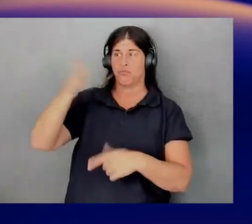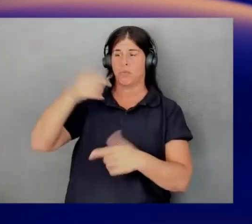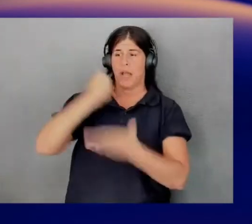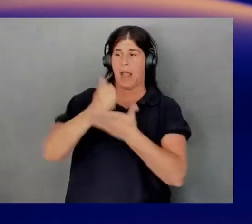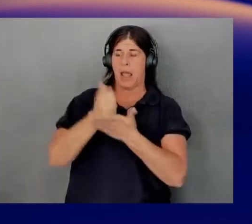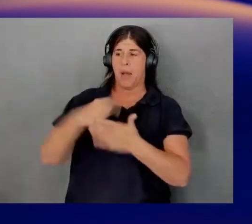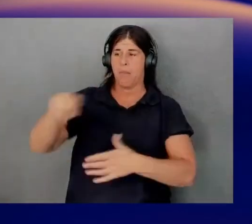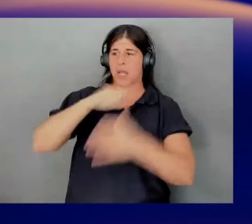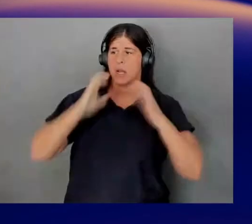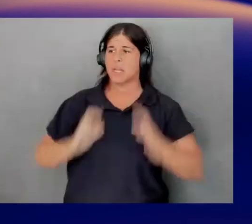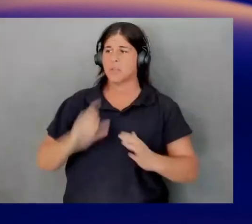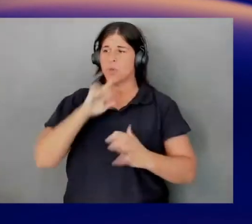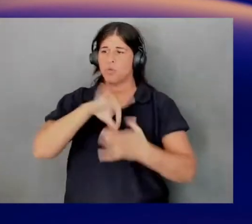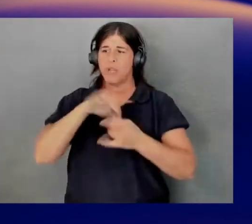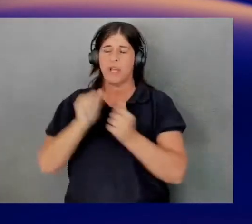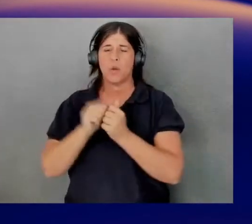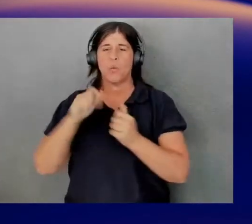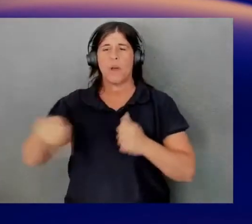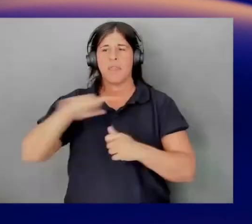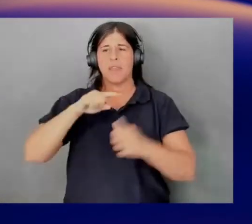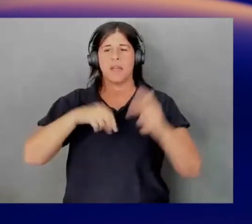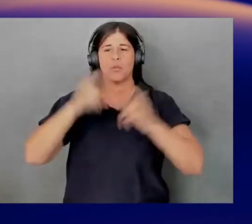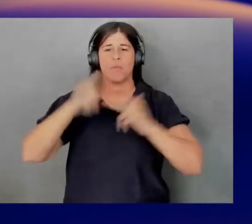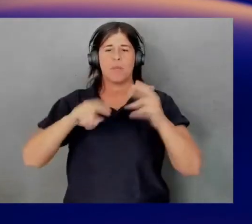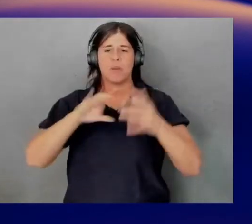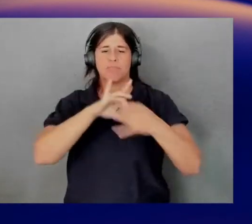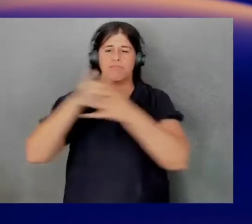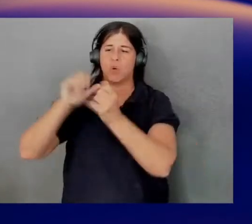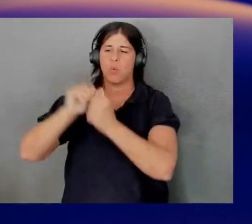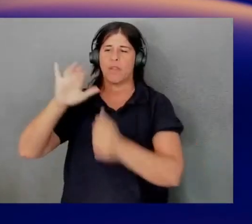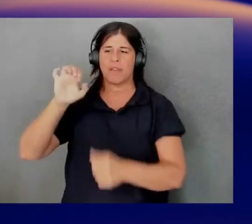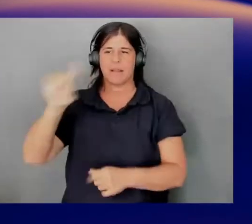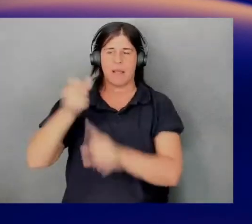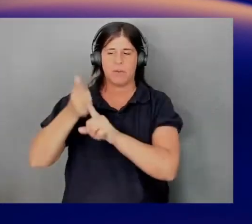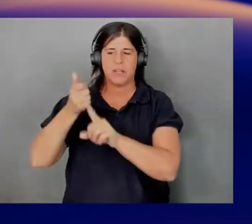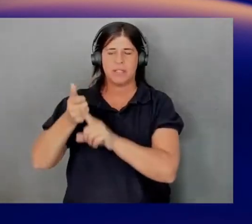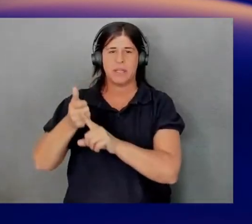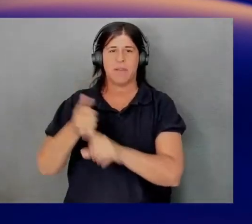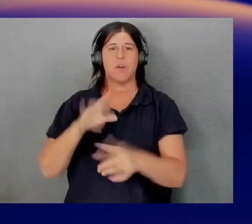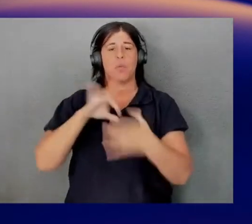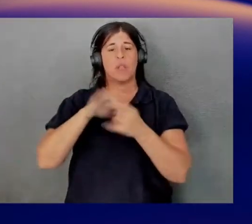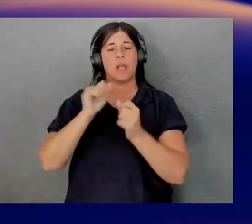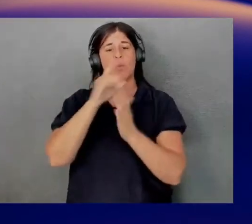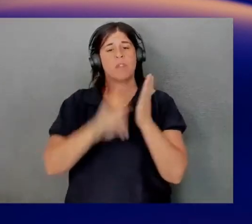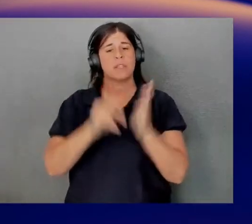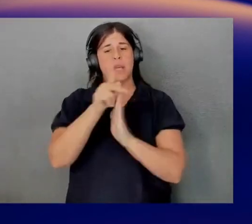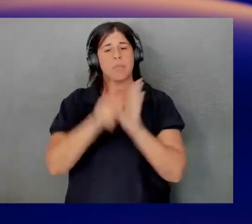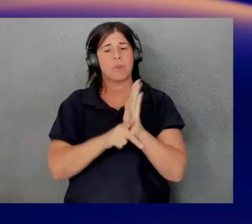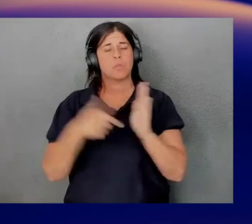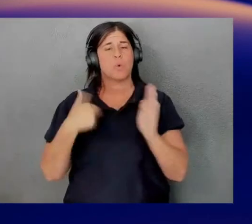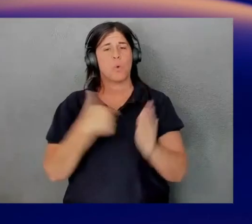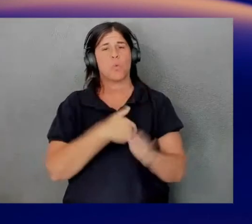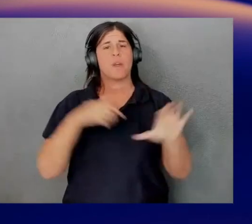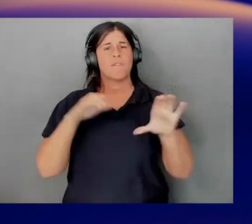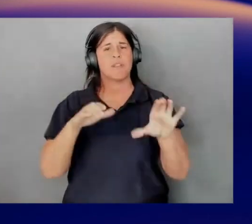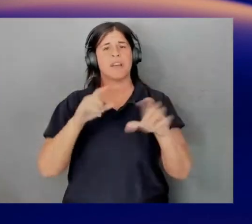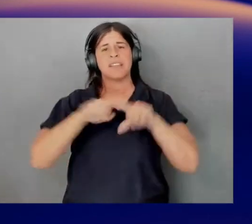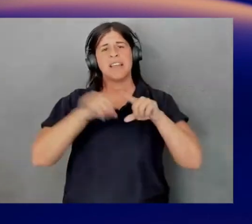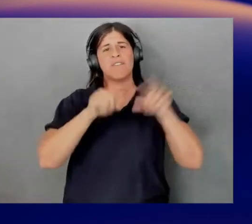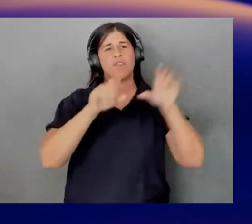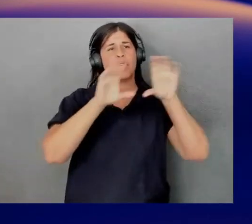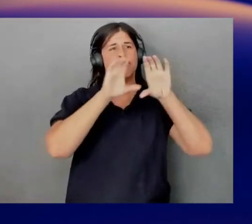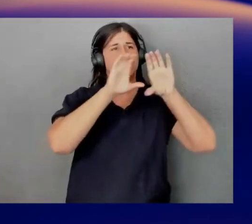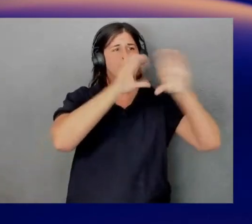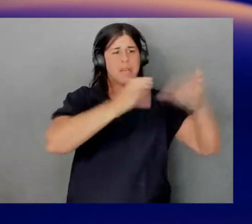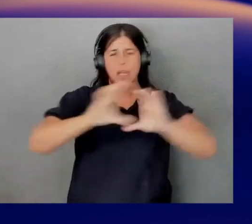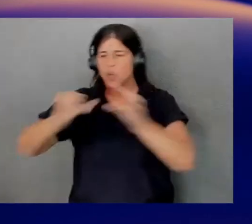to build on the cloud and build successfully on the cloud. And throughout these design principles, we've put them into a bunch of pillars and lenses to